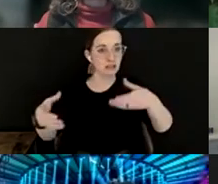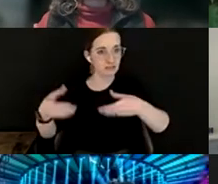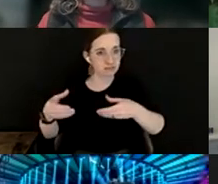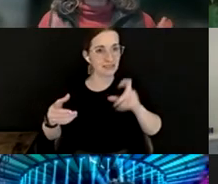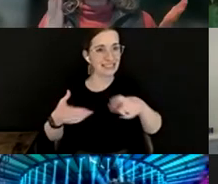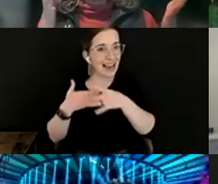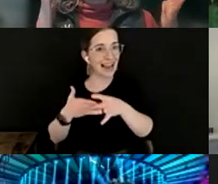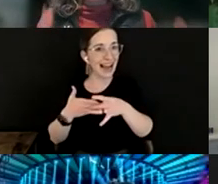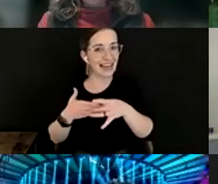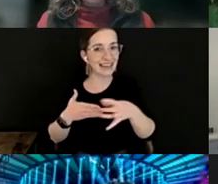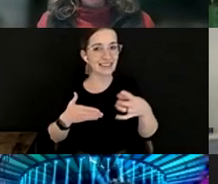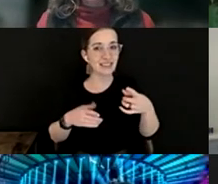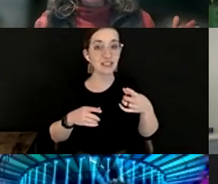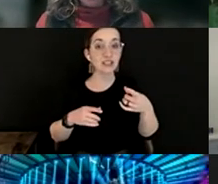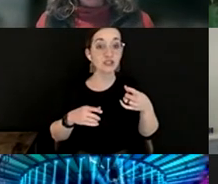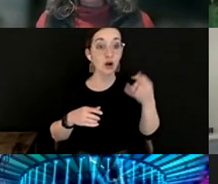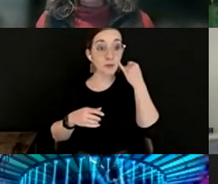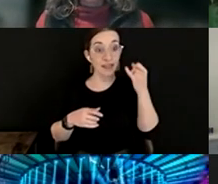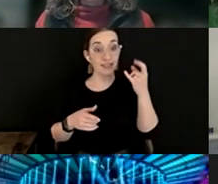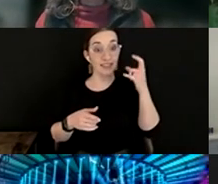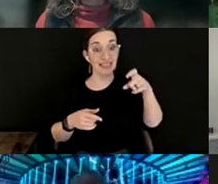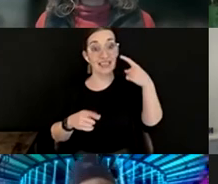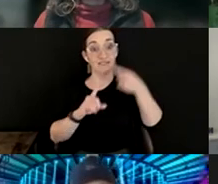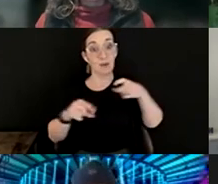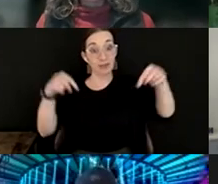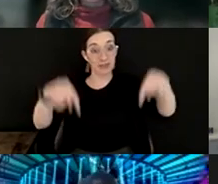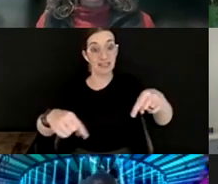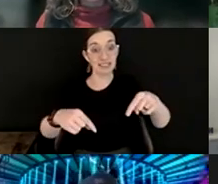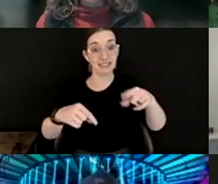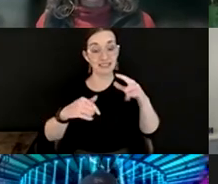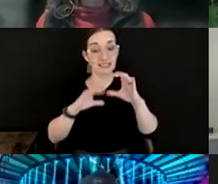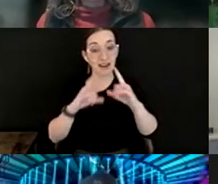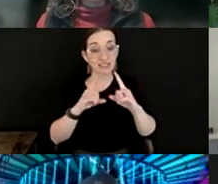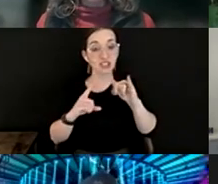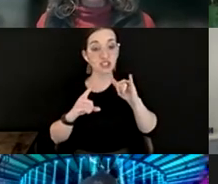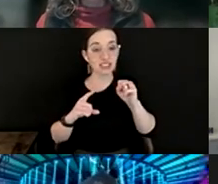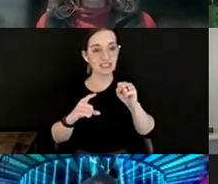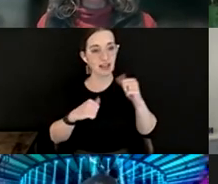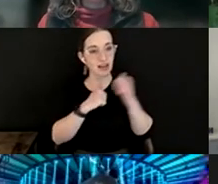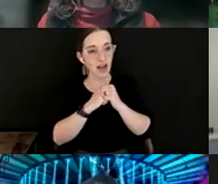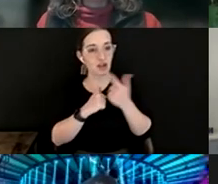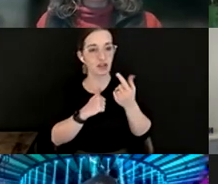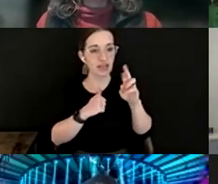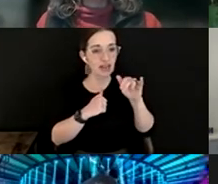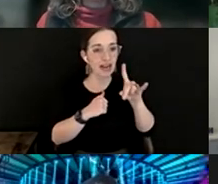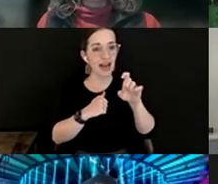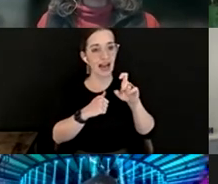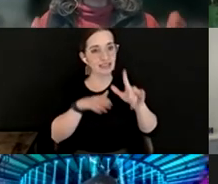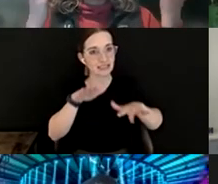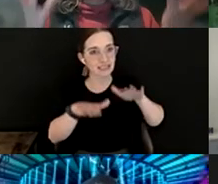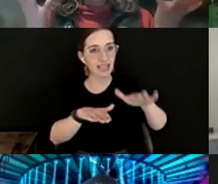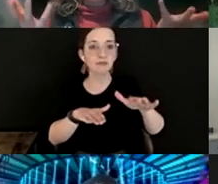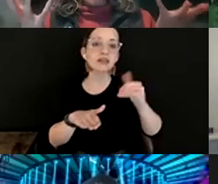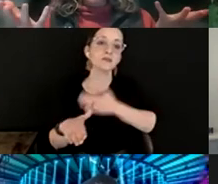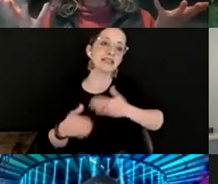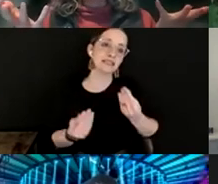this conversation is concrete steps and guides, that would be a wonderful thing to communicate to the APAP team. Because